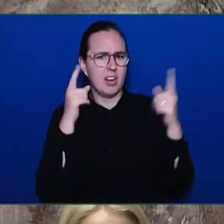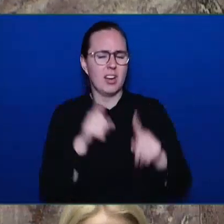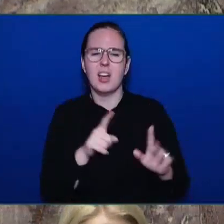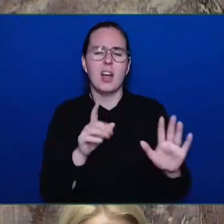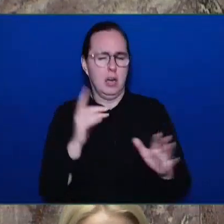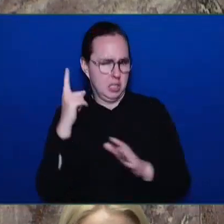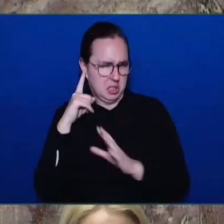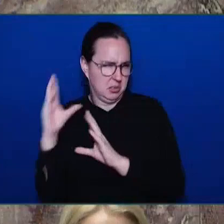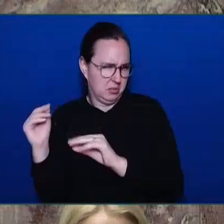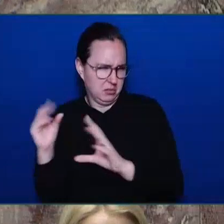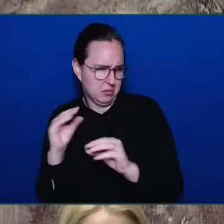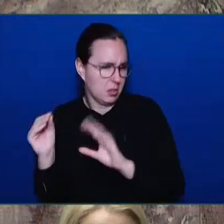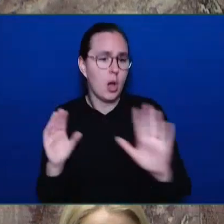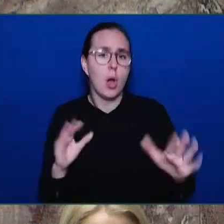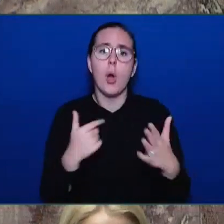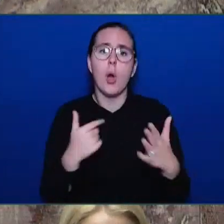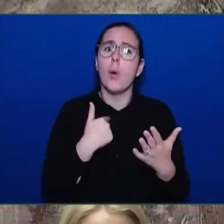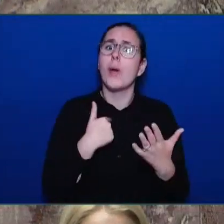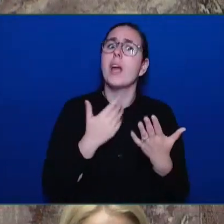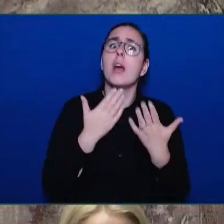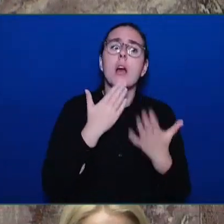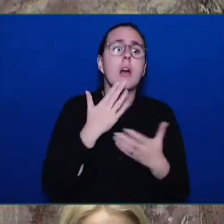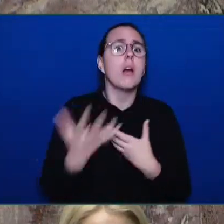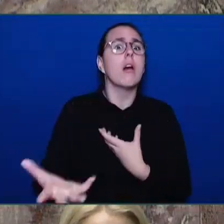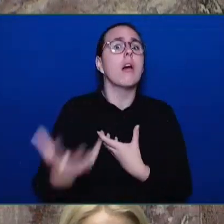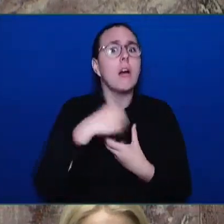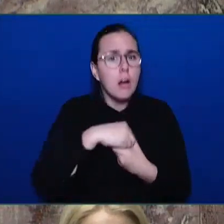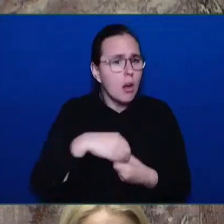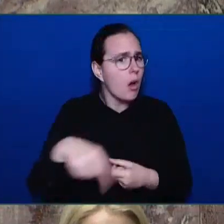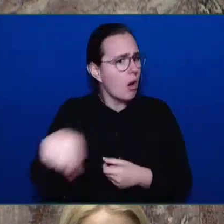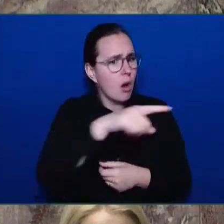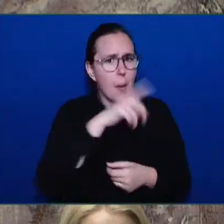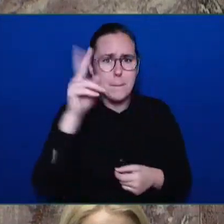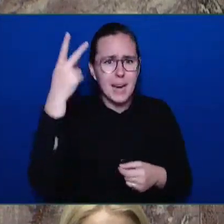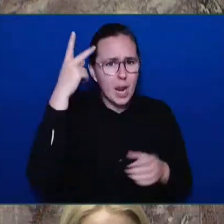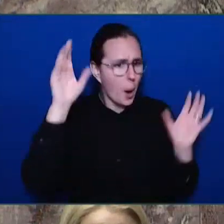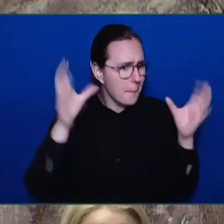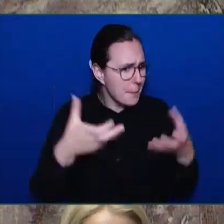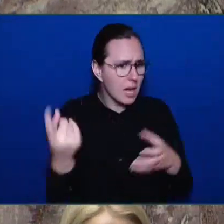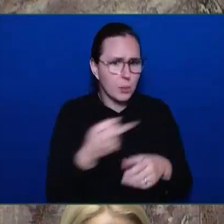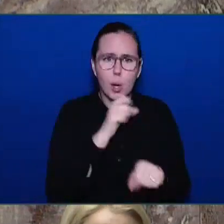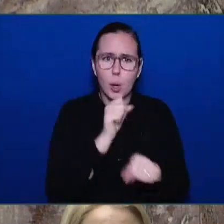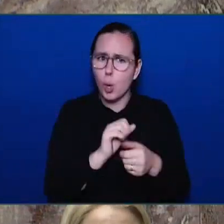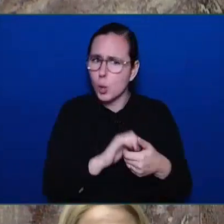to make progress on this very pressing issue for British Columbians.